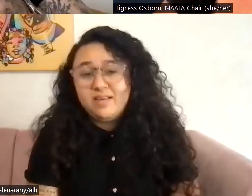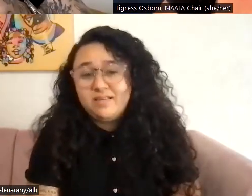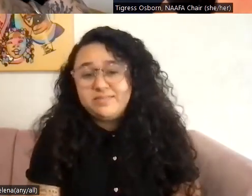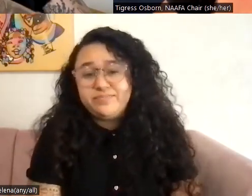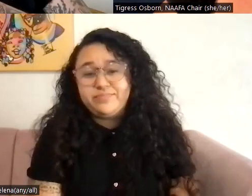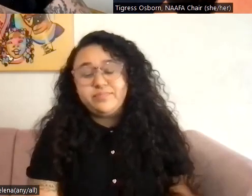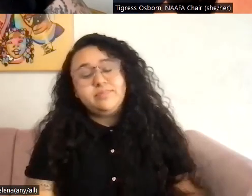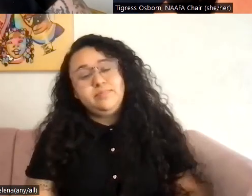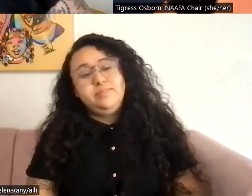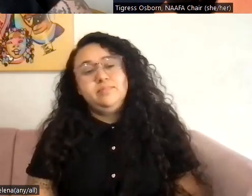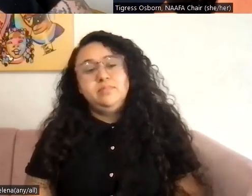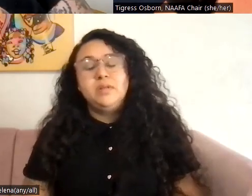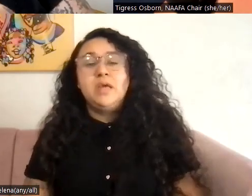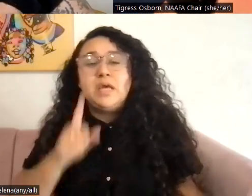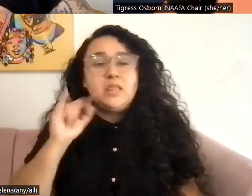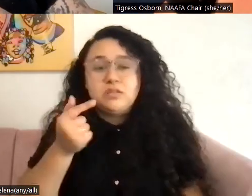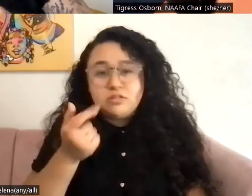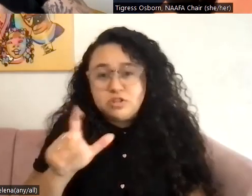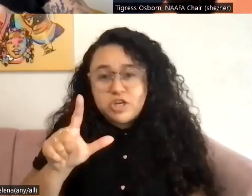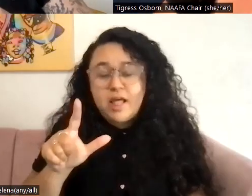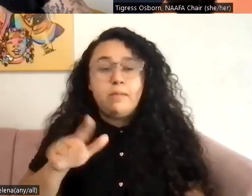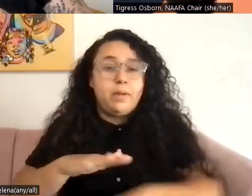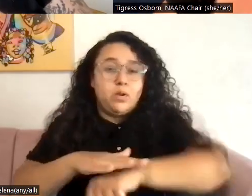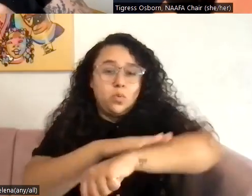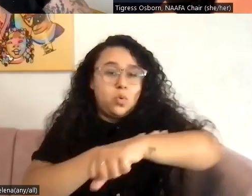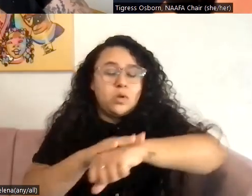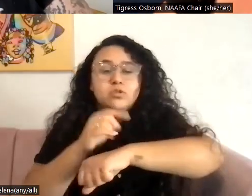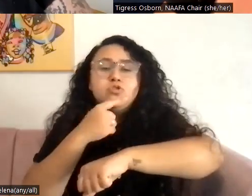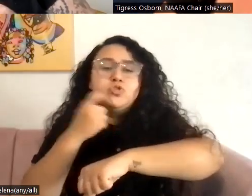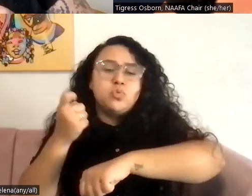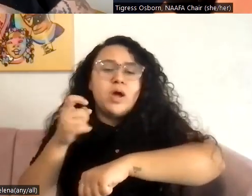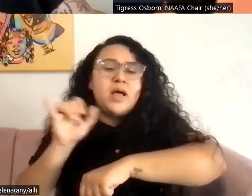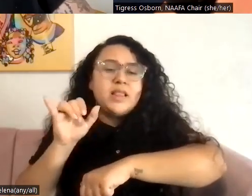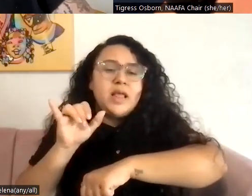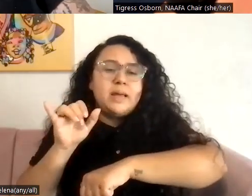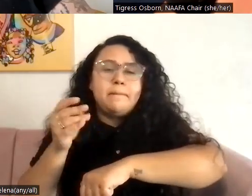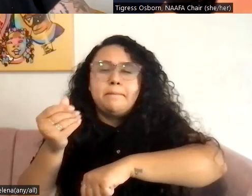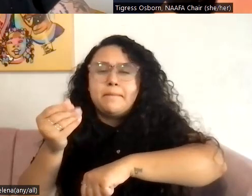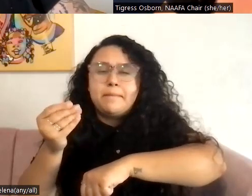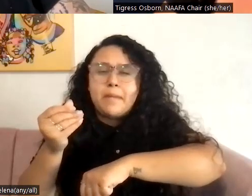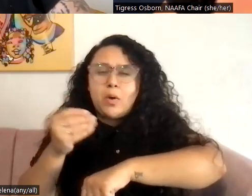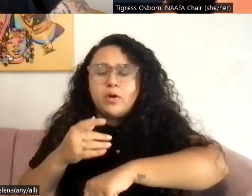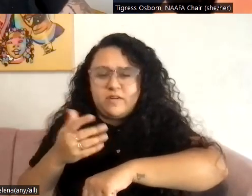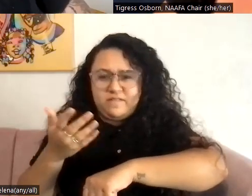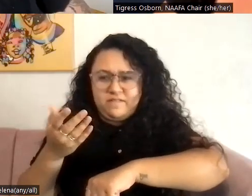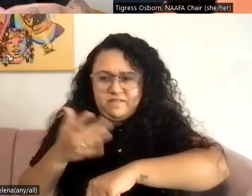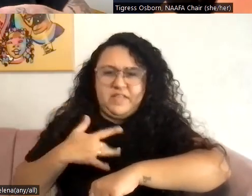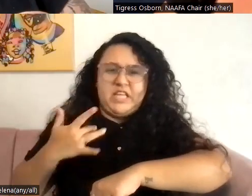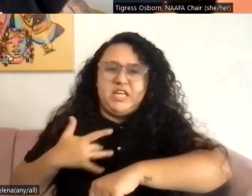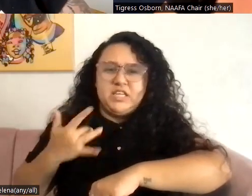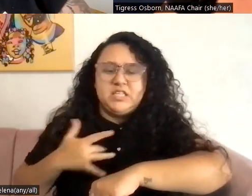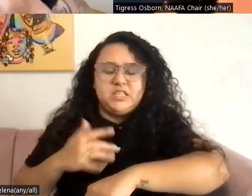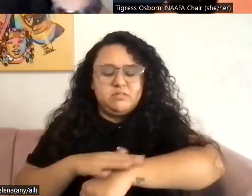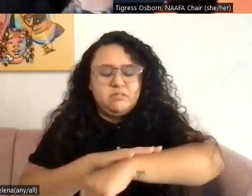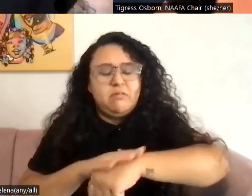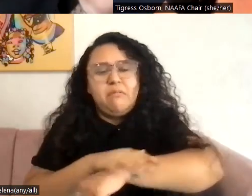goes on. It looks like a gel, but it, uh, dries kind of like with a powder finish. So it's